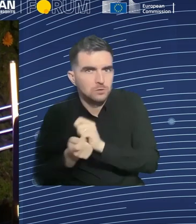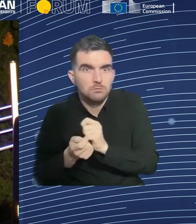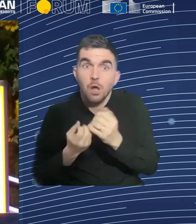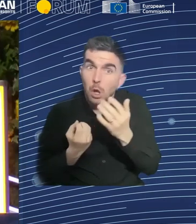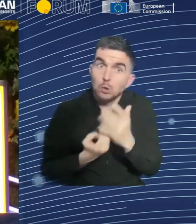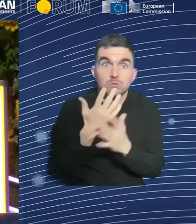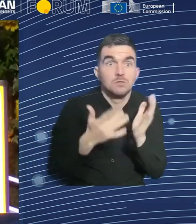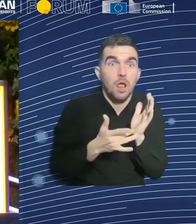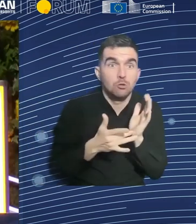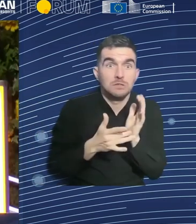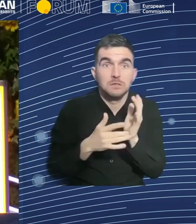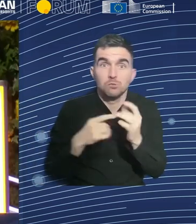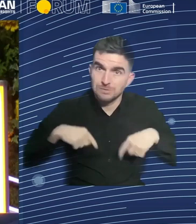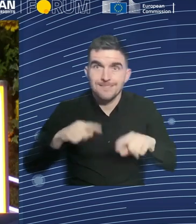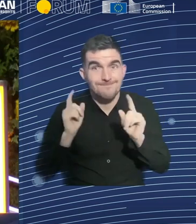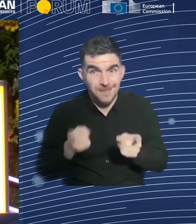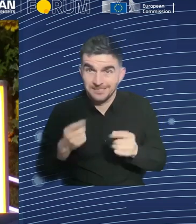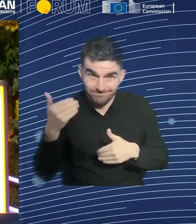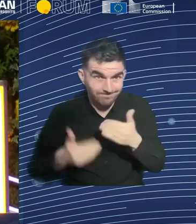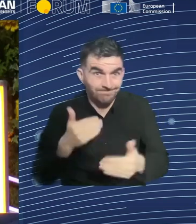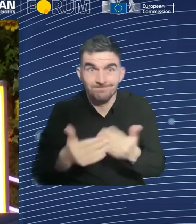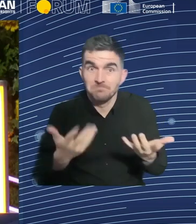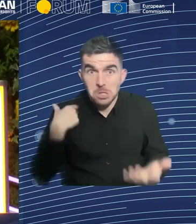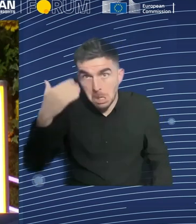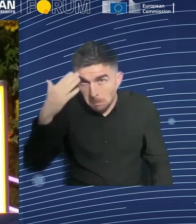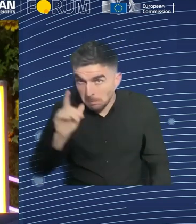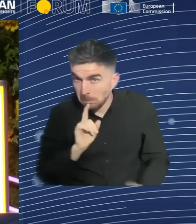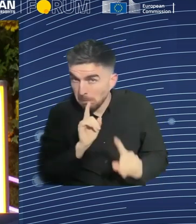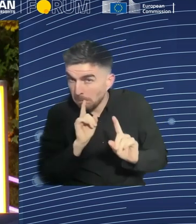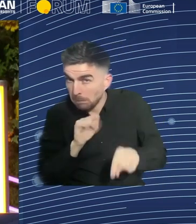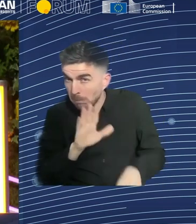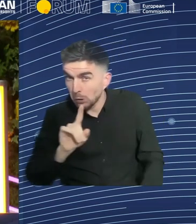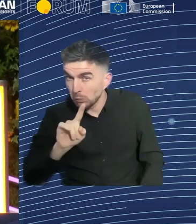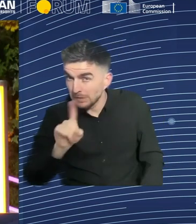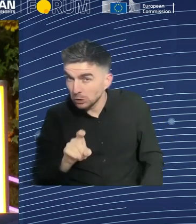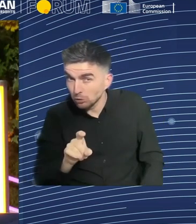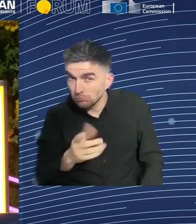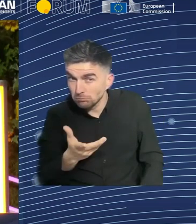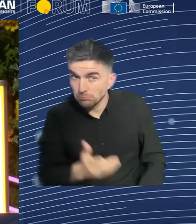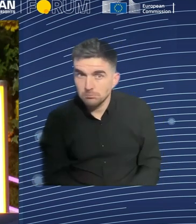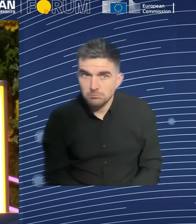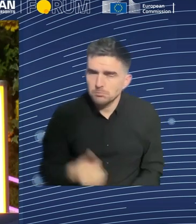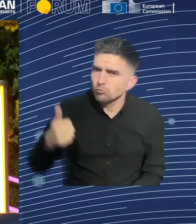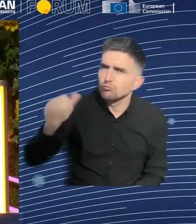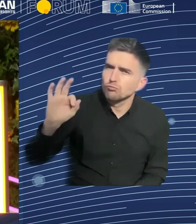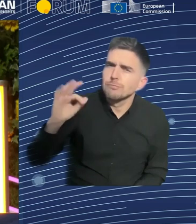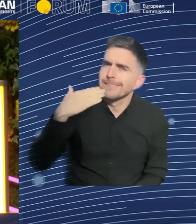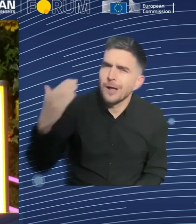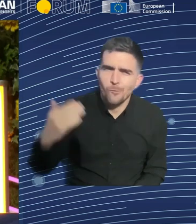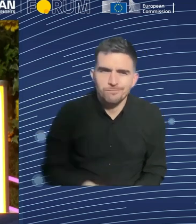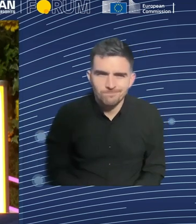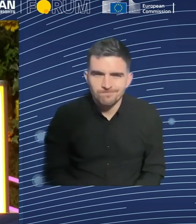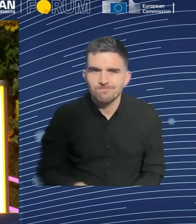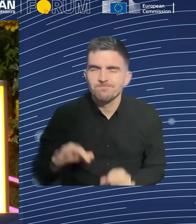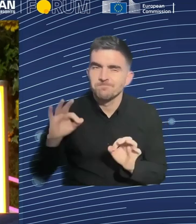Please raise your hands here in the room. I'm going to try to combine the questions from the room and the questions coming on Slido. We do have one more question, please, here in the